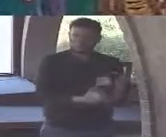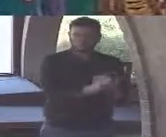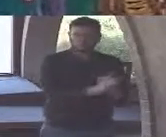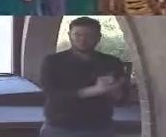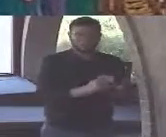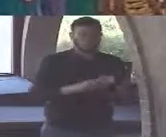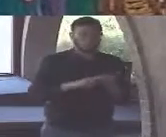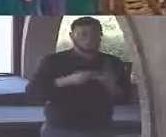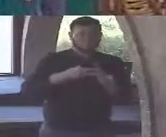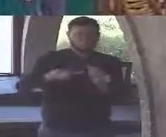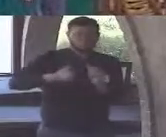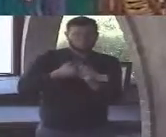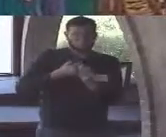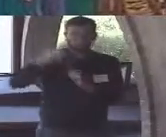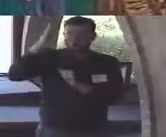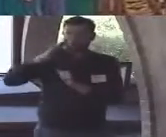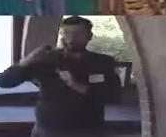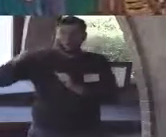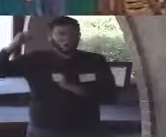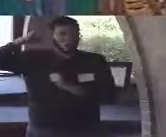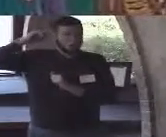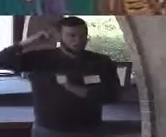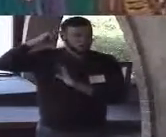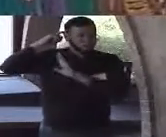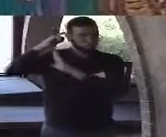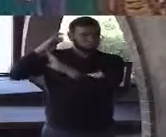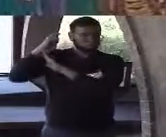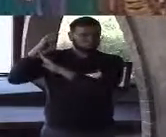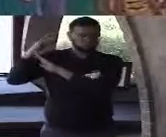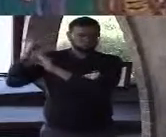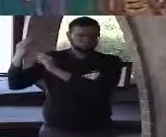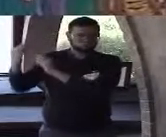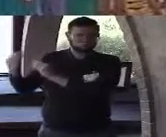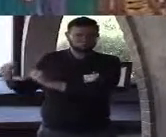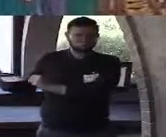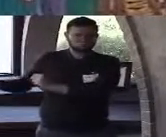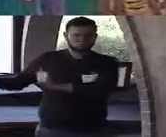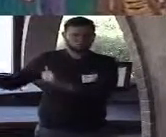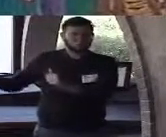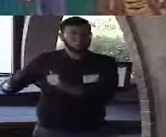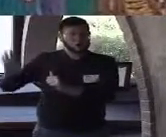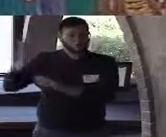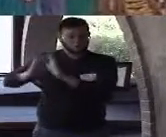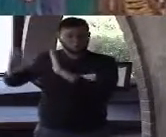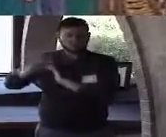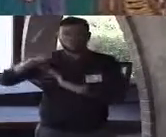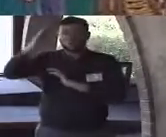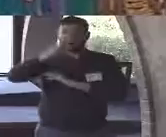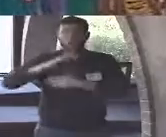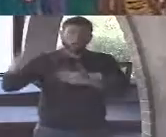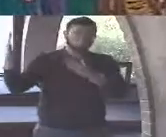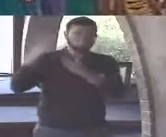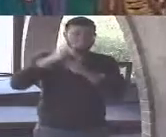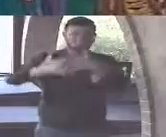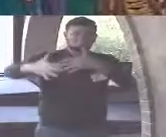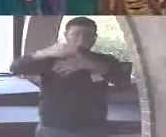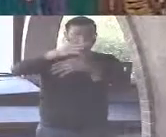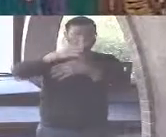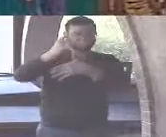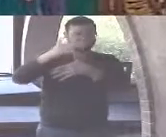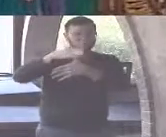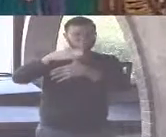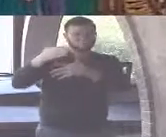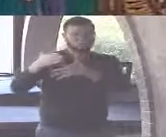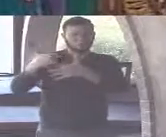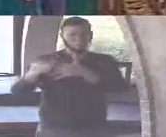humanity's source for morality meaning or ultimate value that idea right there actually it